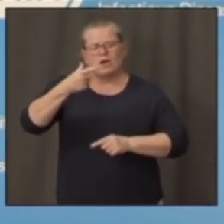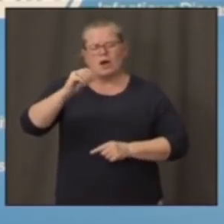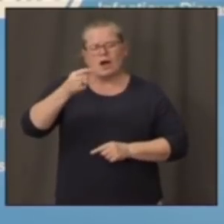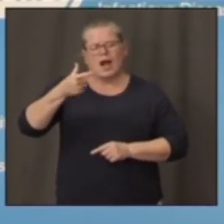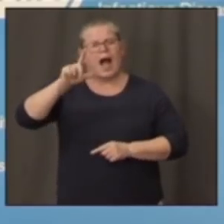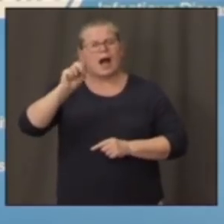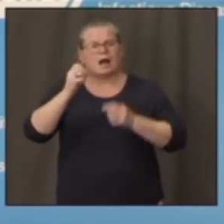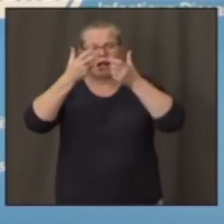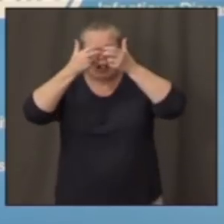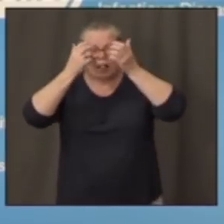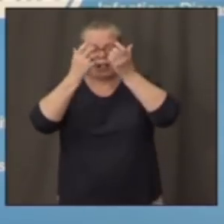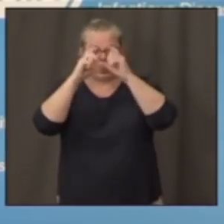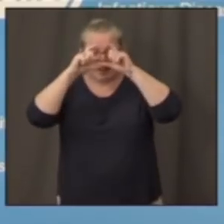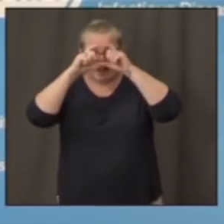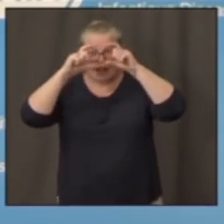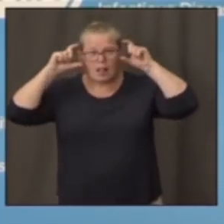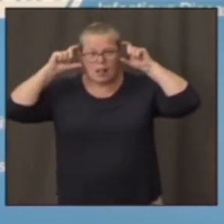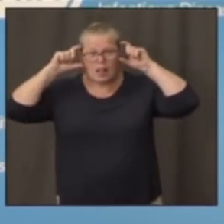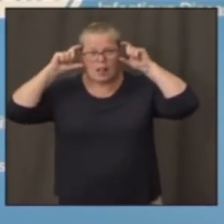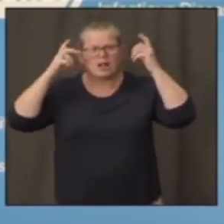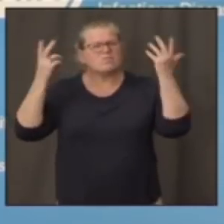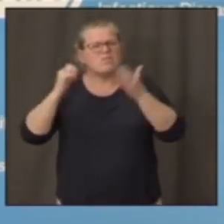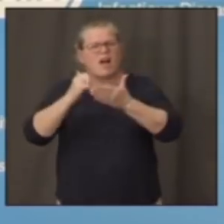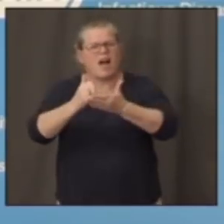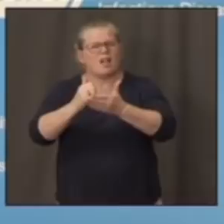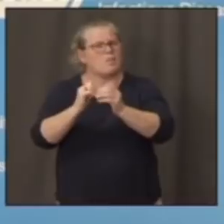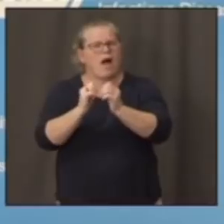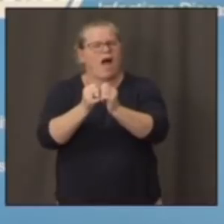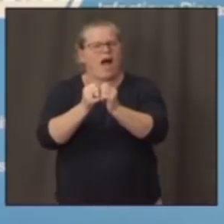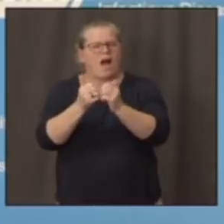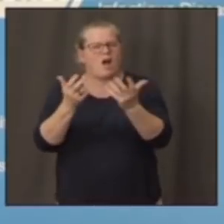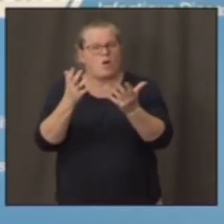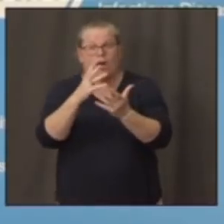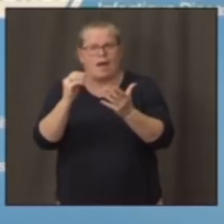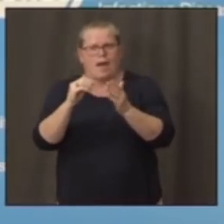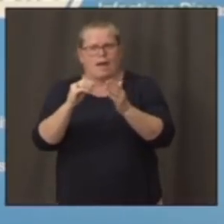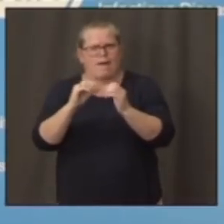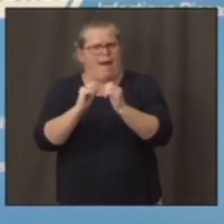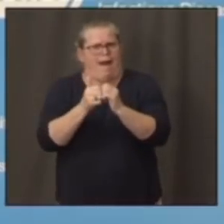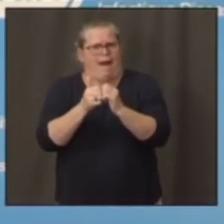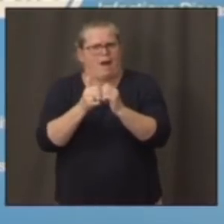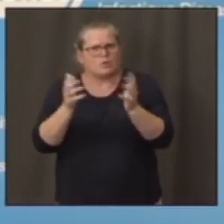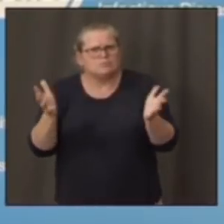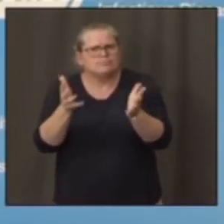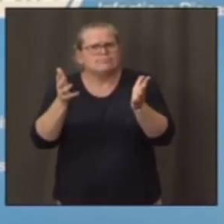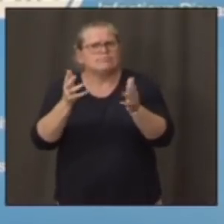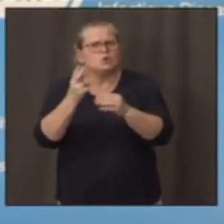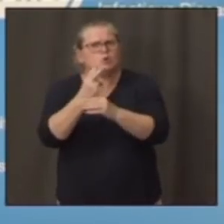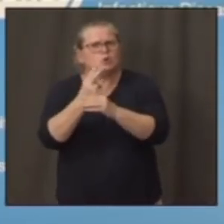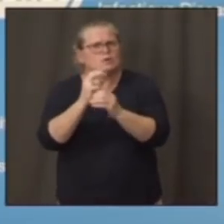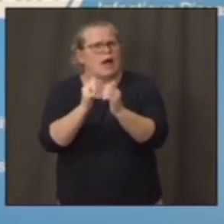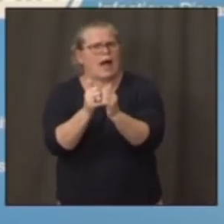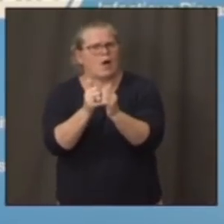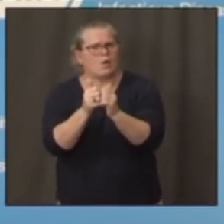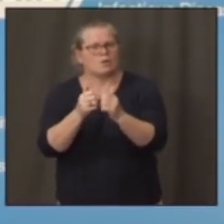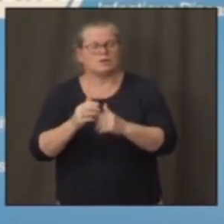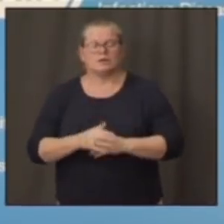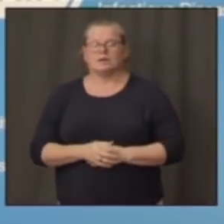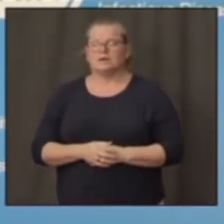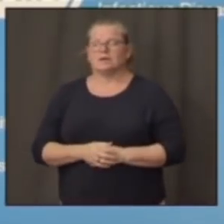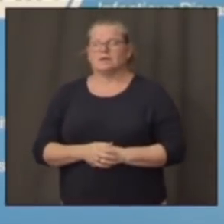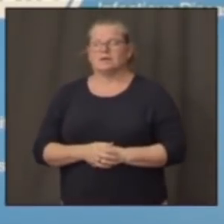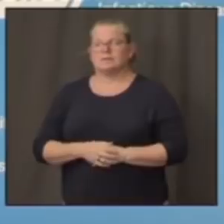something that it's possible to implement? Well, you know, it's a good question because we're talking about schools. I actually